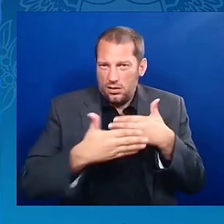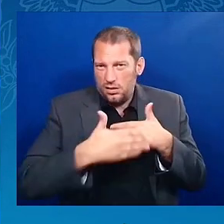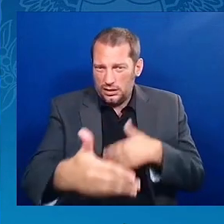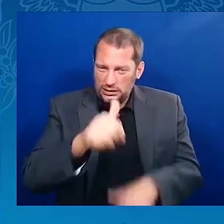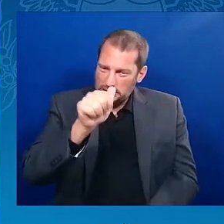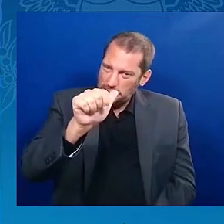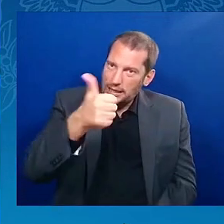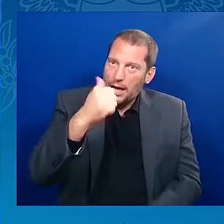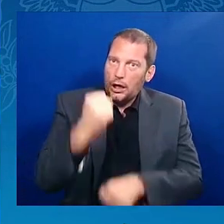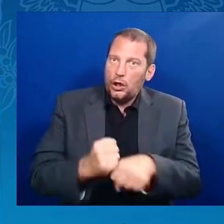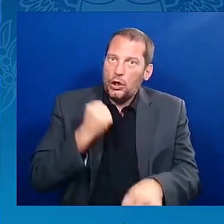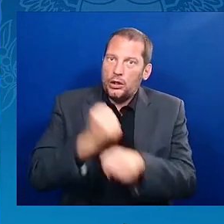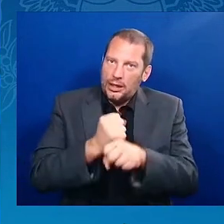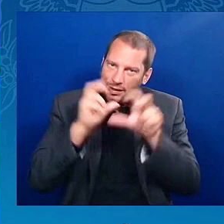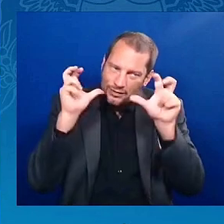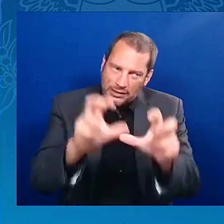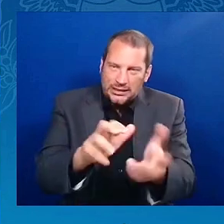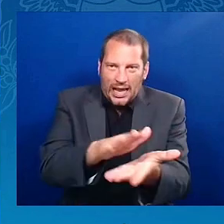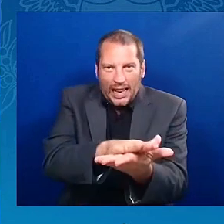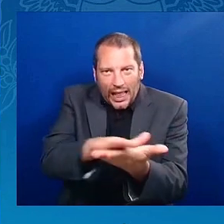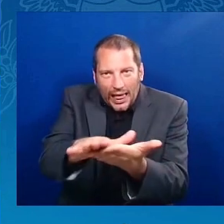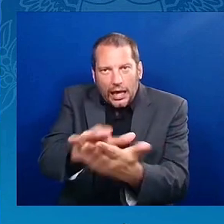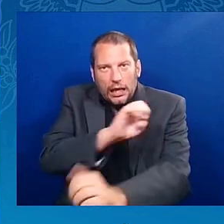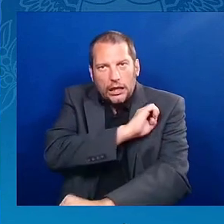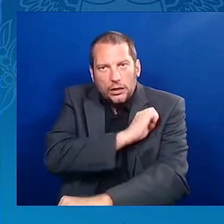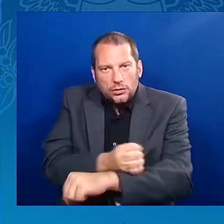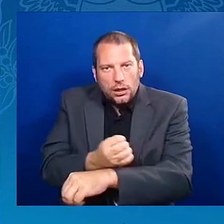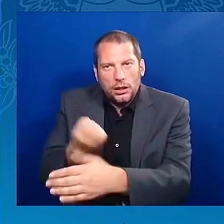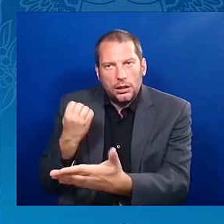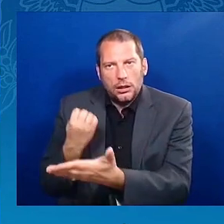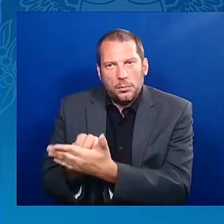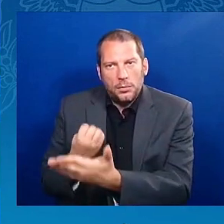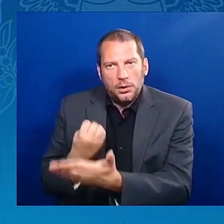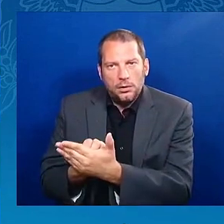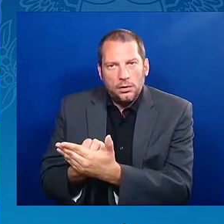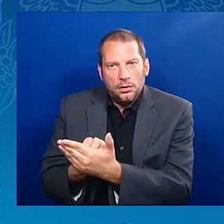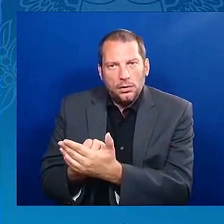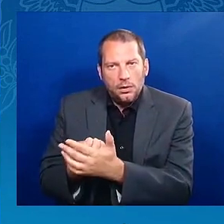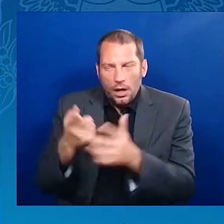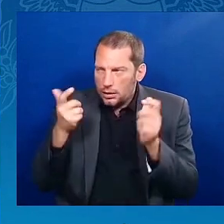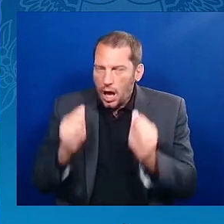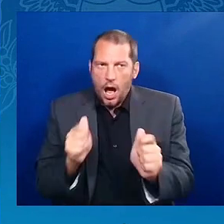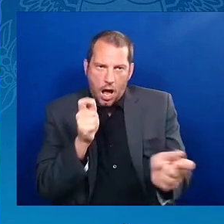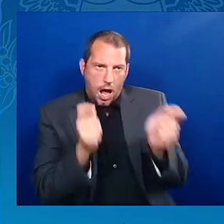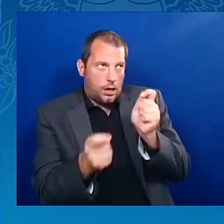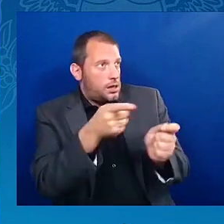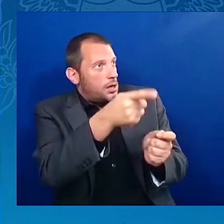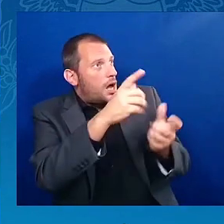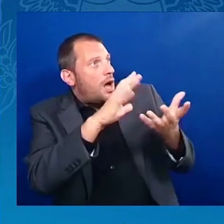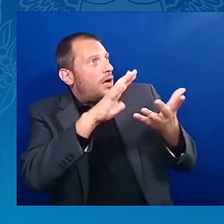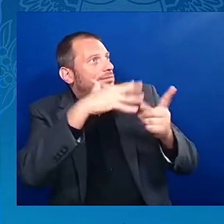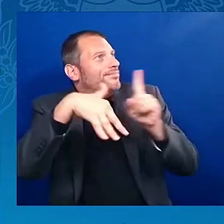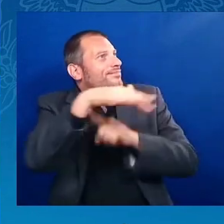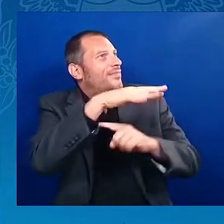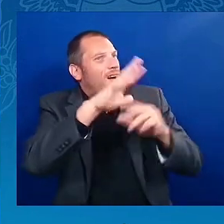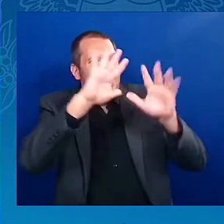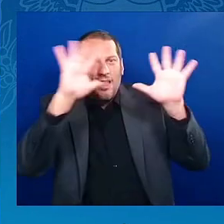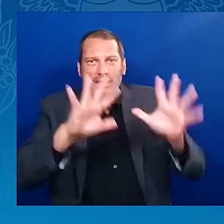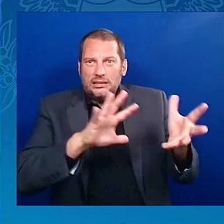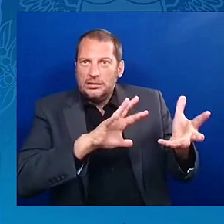Federal contracts. What we are doing with the CHIPS and Science Act, we are investing in semiconductor